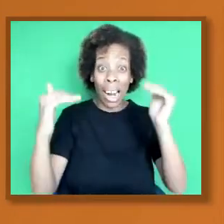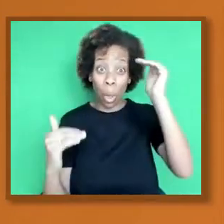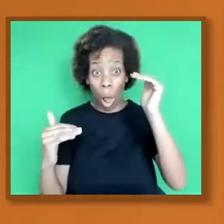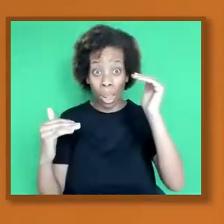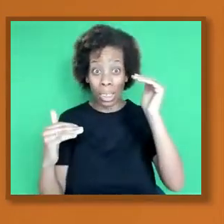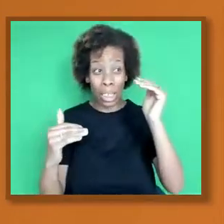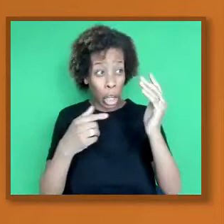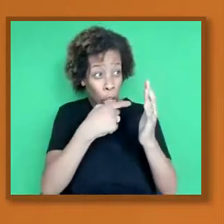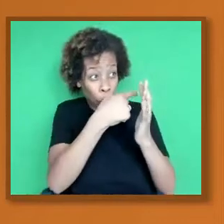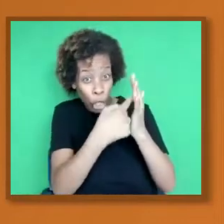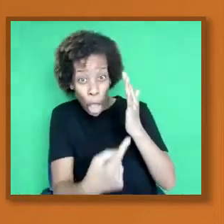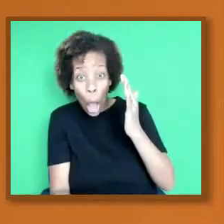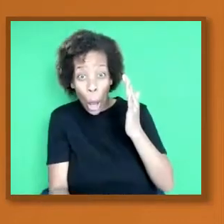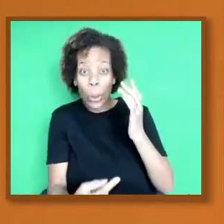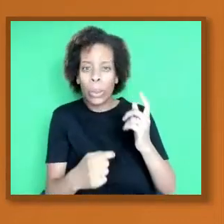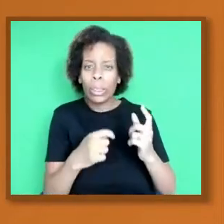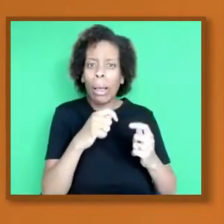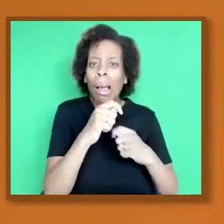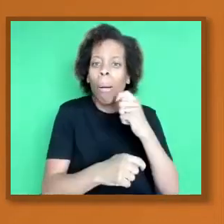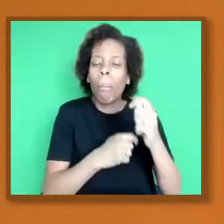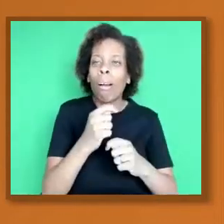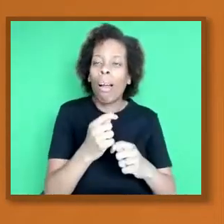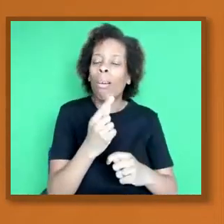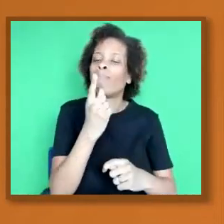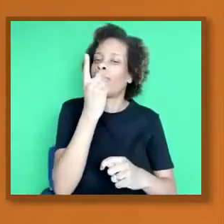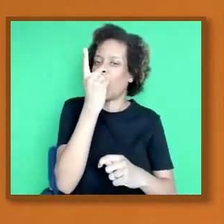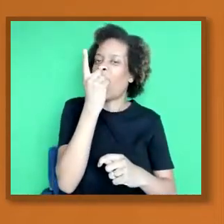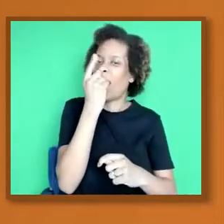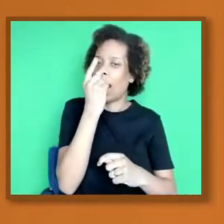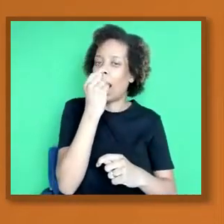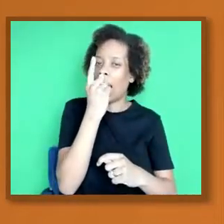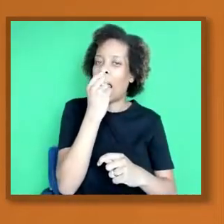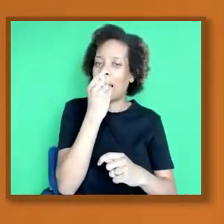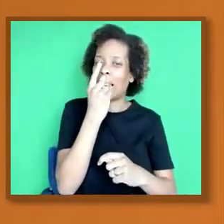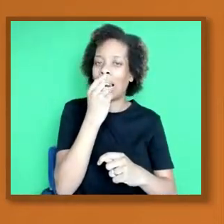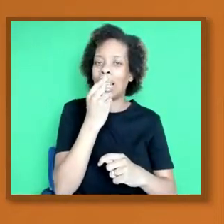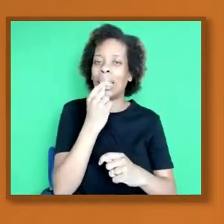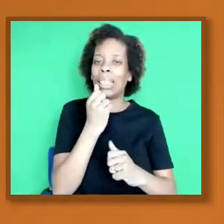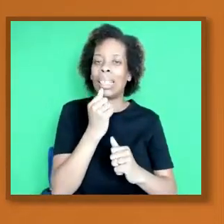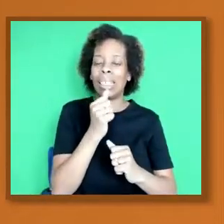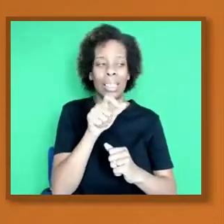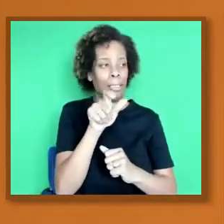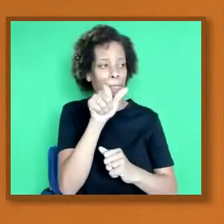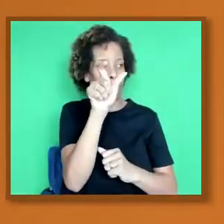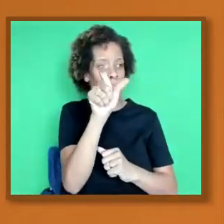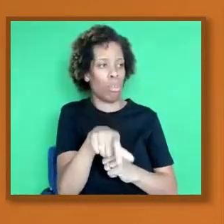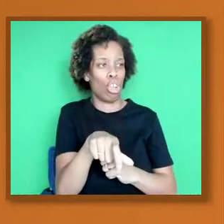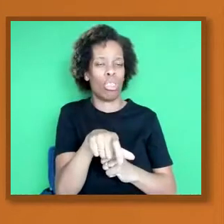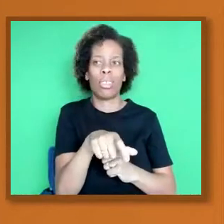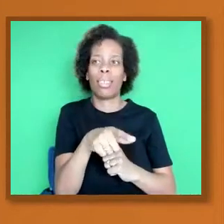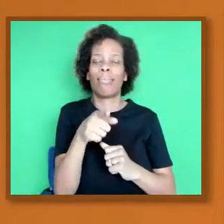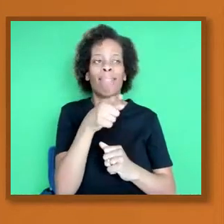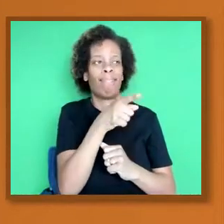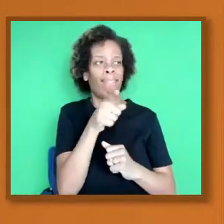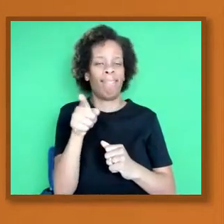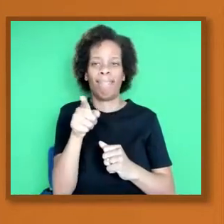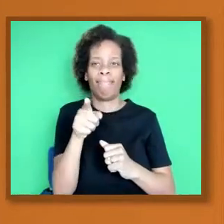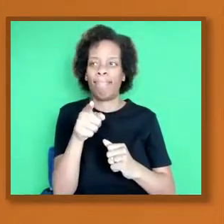the things which are most likely to result in differential outcomes.